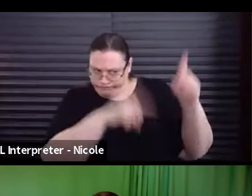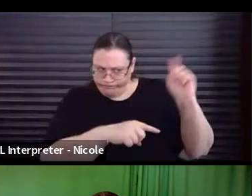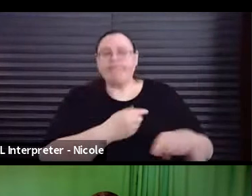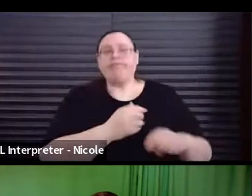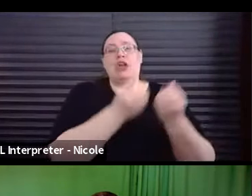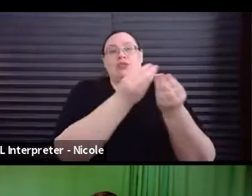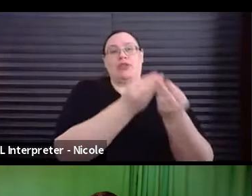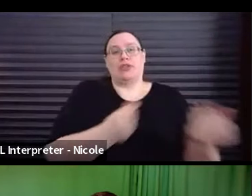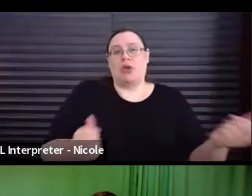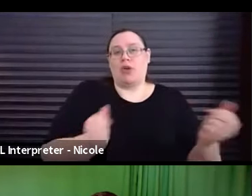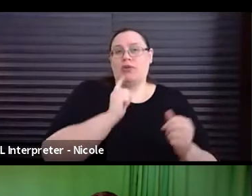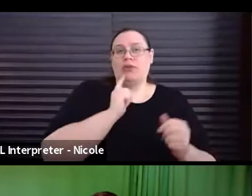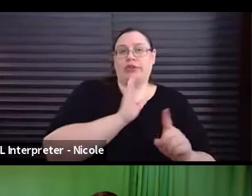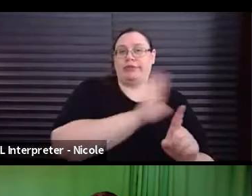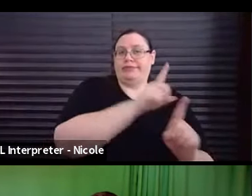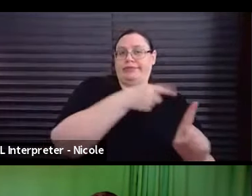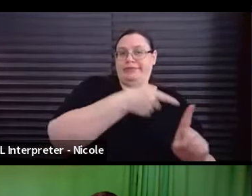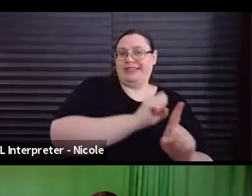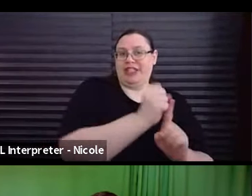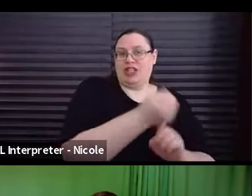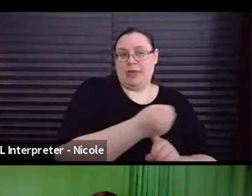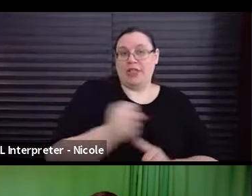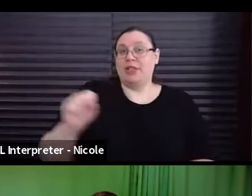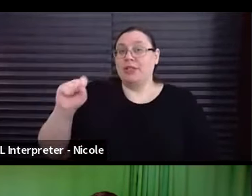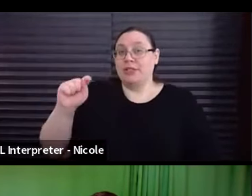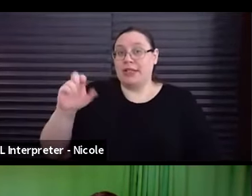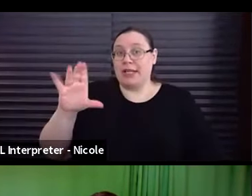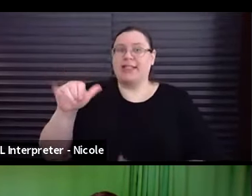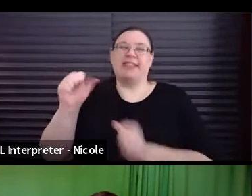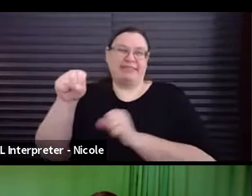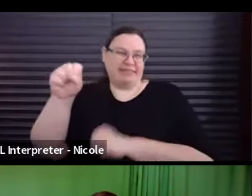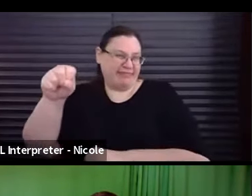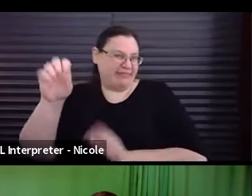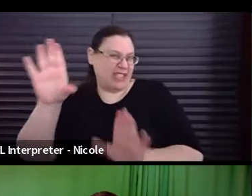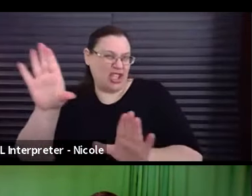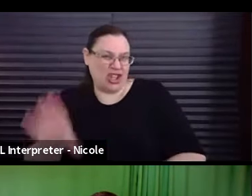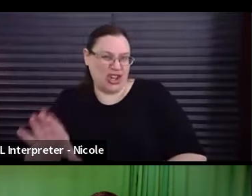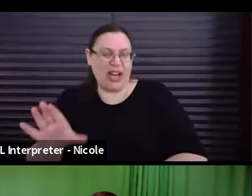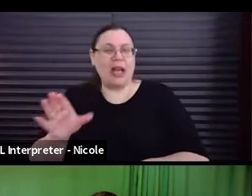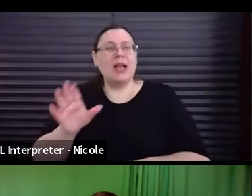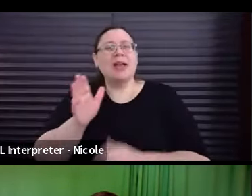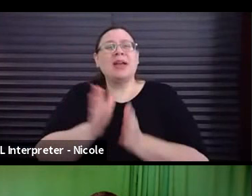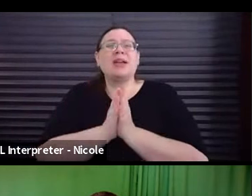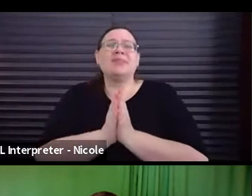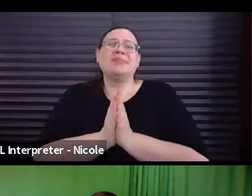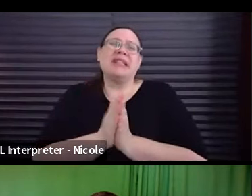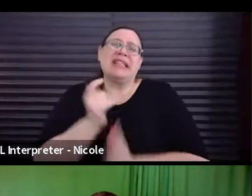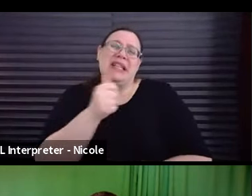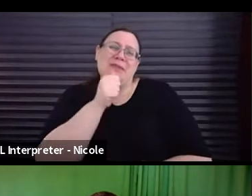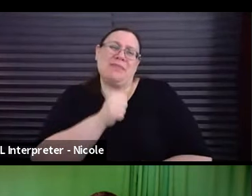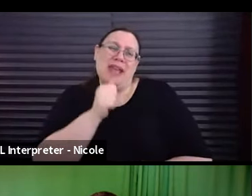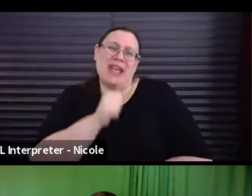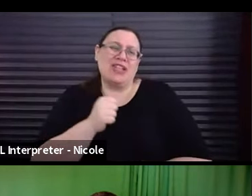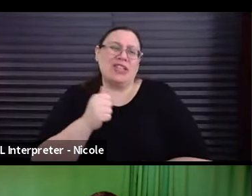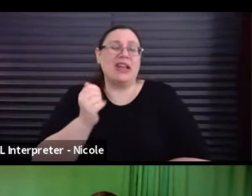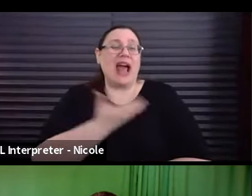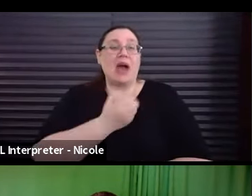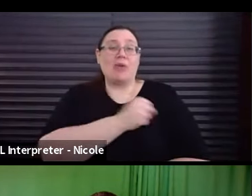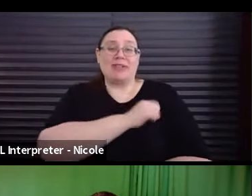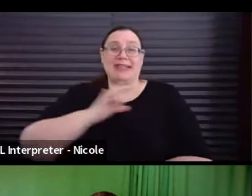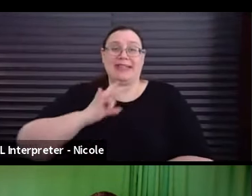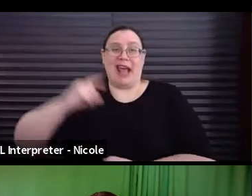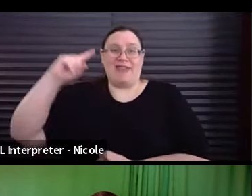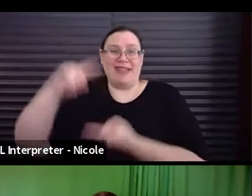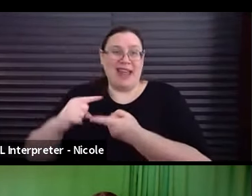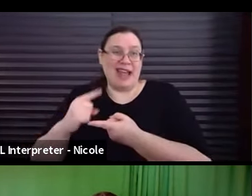circumstances. Great. And I will say, you know, have a little bit of patience. We, we are to reduce staff, uh, due to COVID.